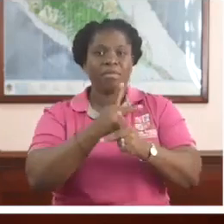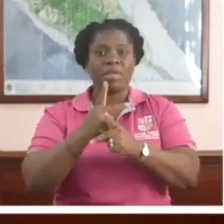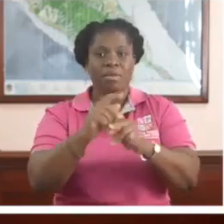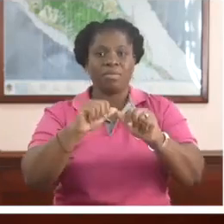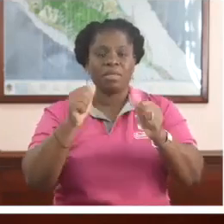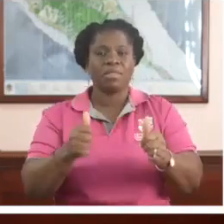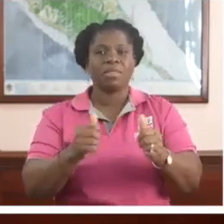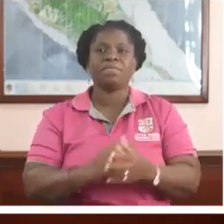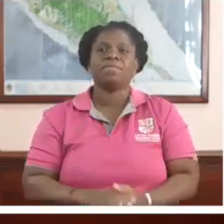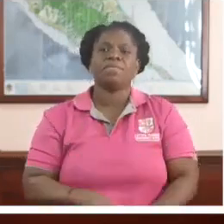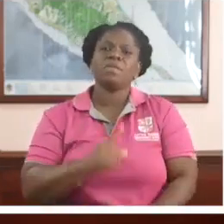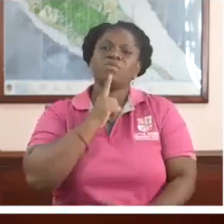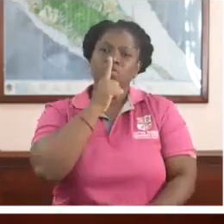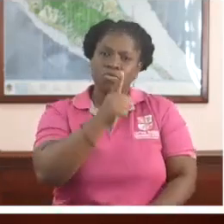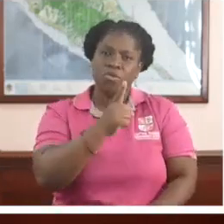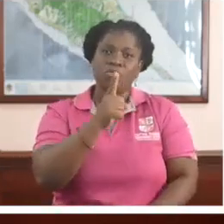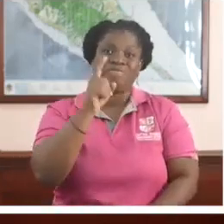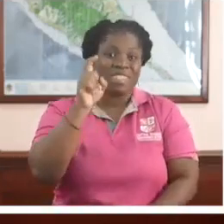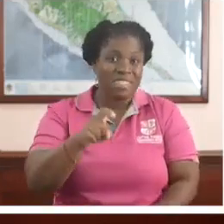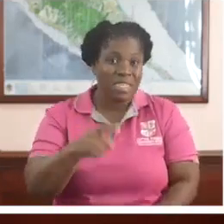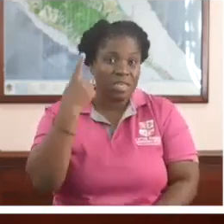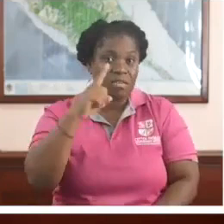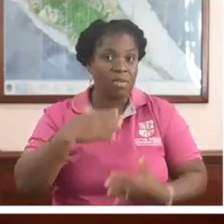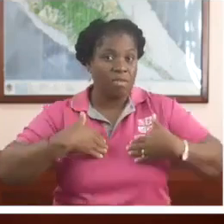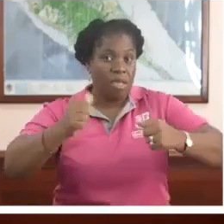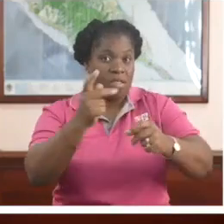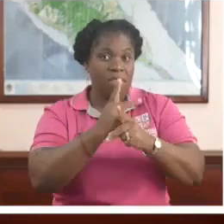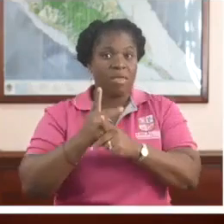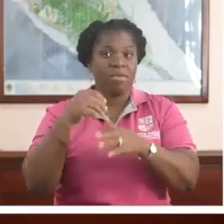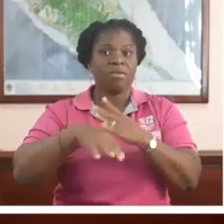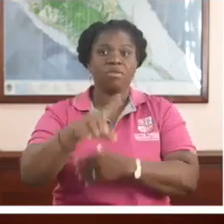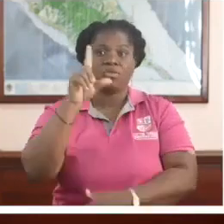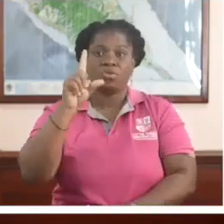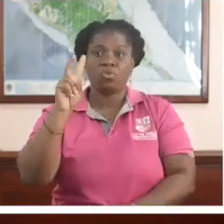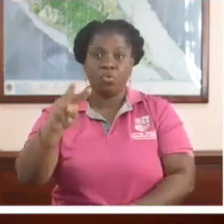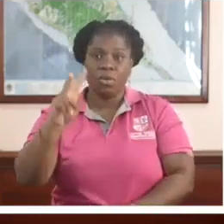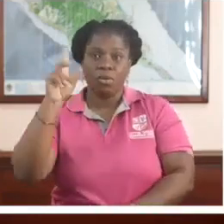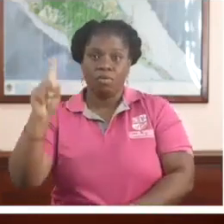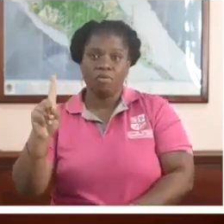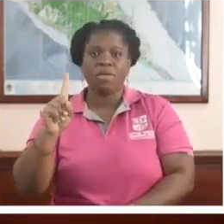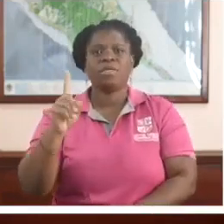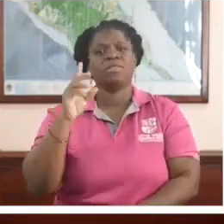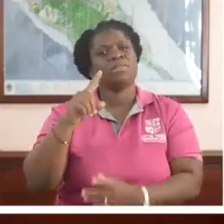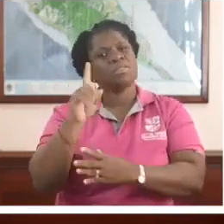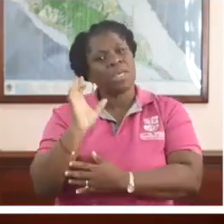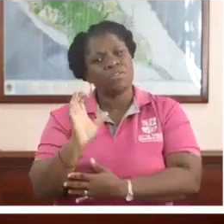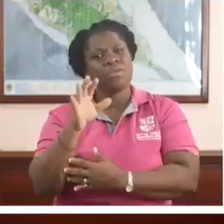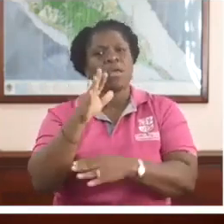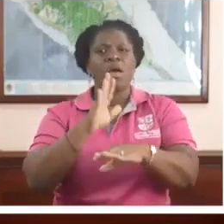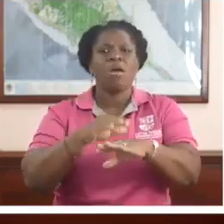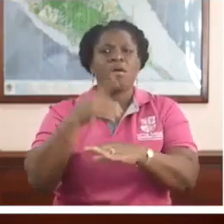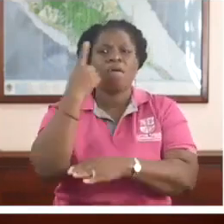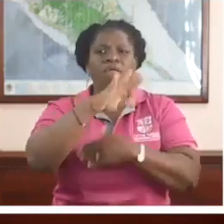demands of health care in the 21st century call for nurses who are prepared to meet the needs of diverse patients, to be leaders,